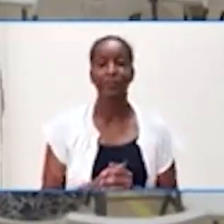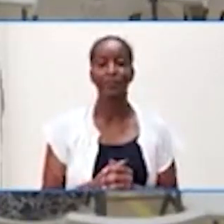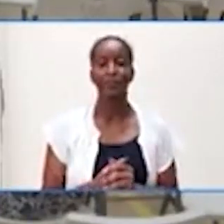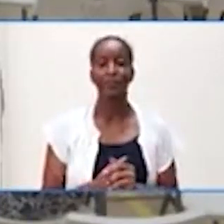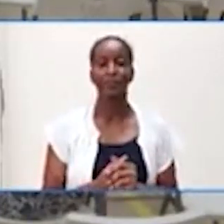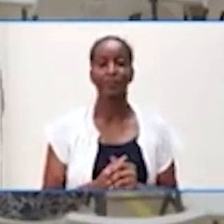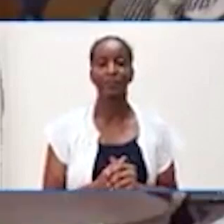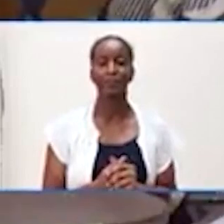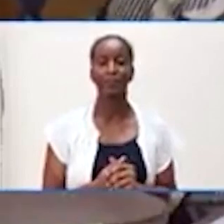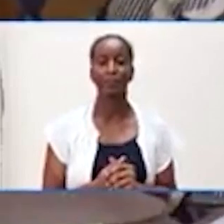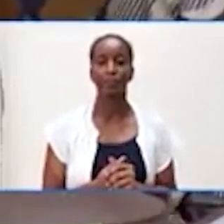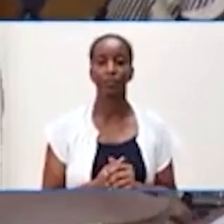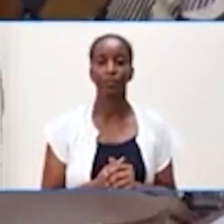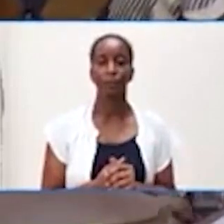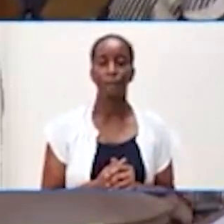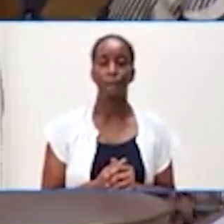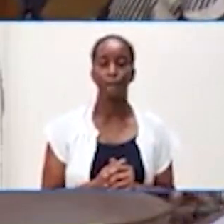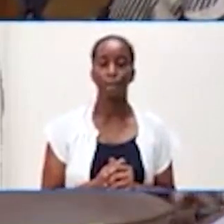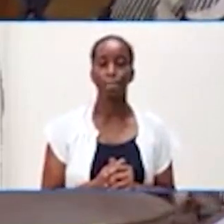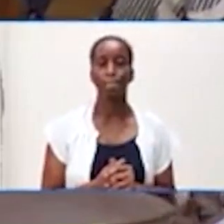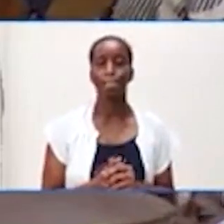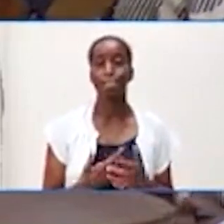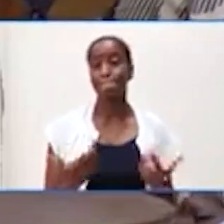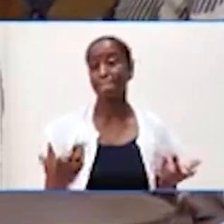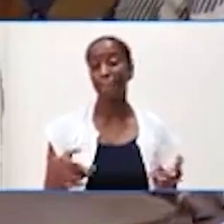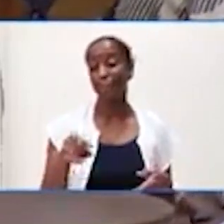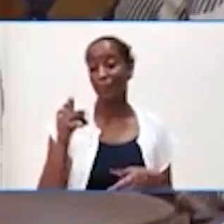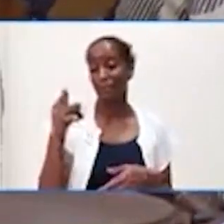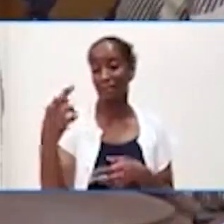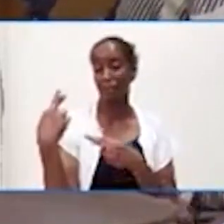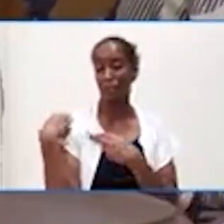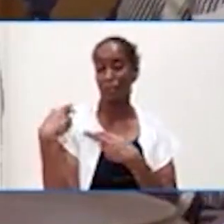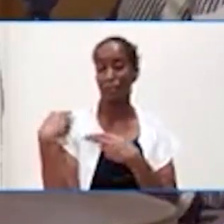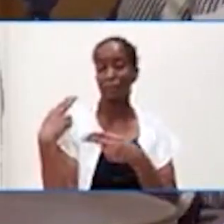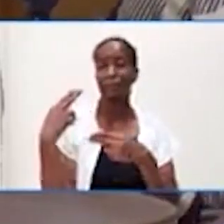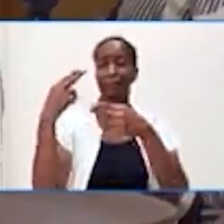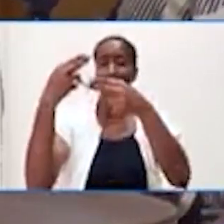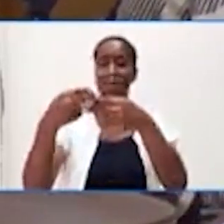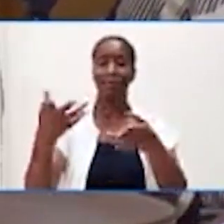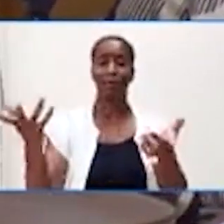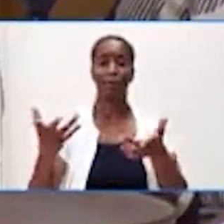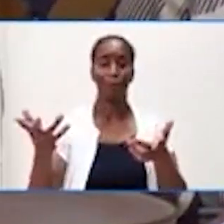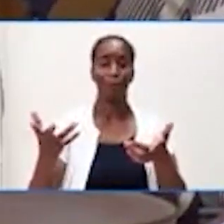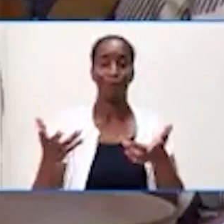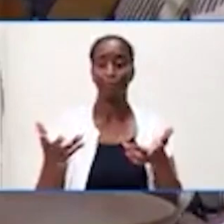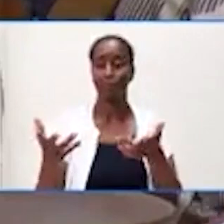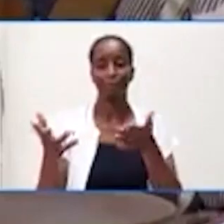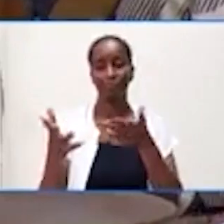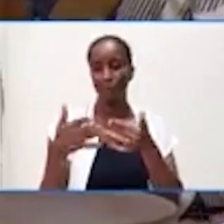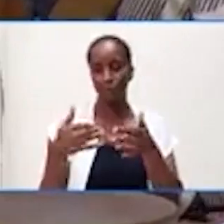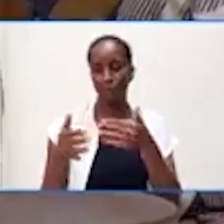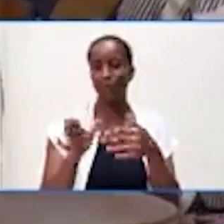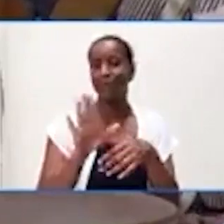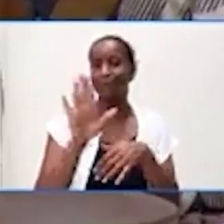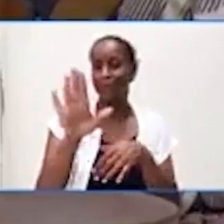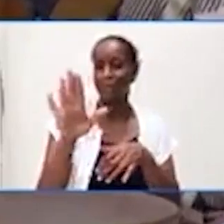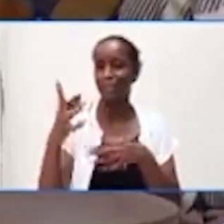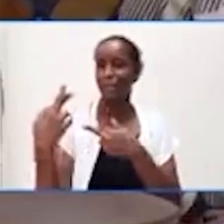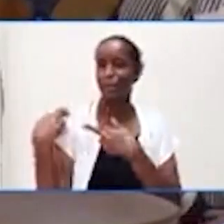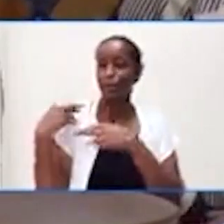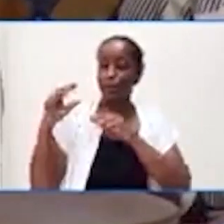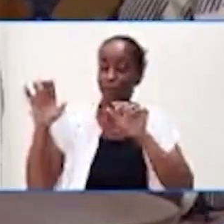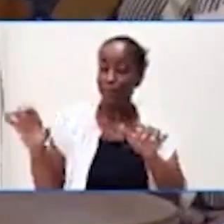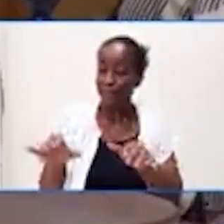but whether the title has changed or not, it is more how the function is performed. But I think that if in the course of public sector